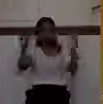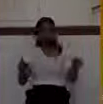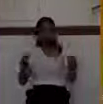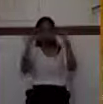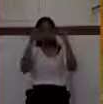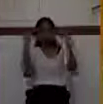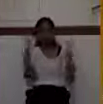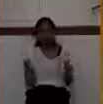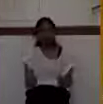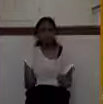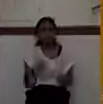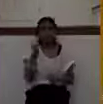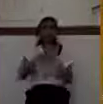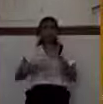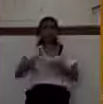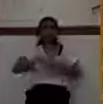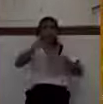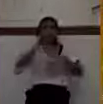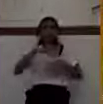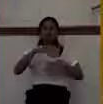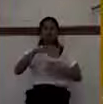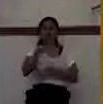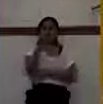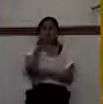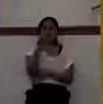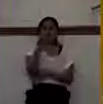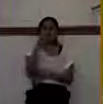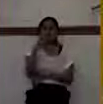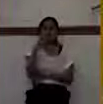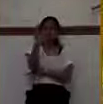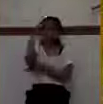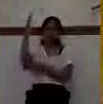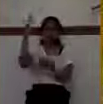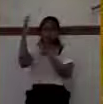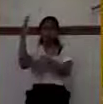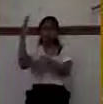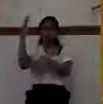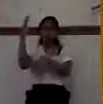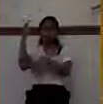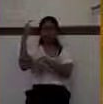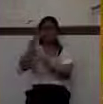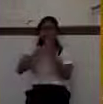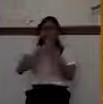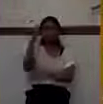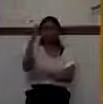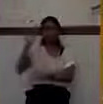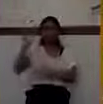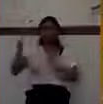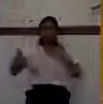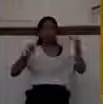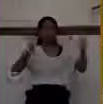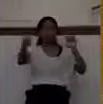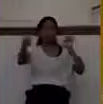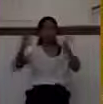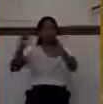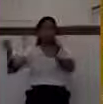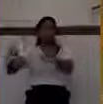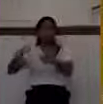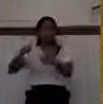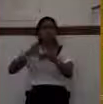on all the, under, the Bible says, under every green tree. Remember what the high places were? These were little shrines